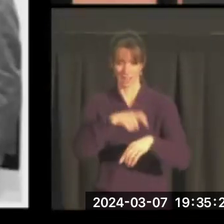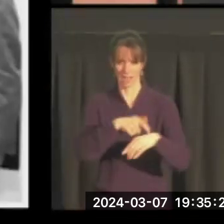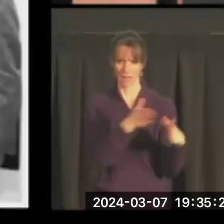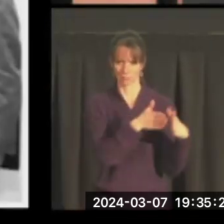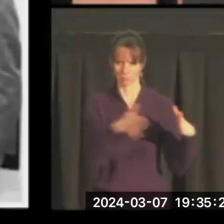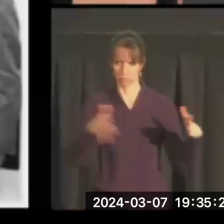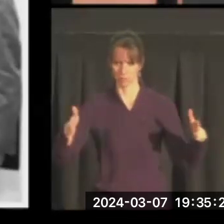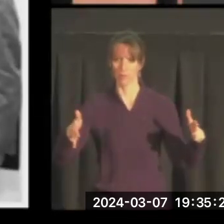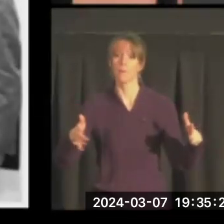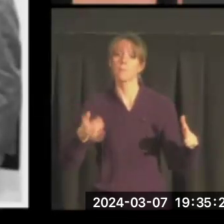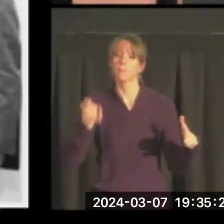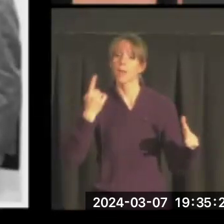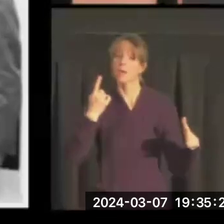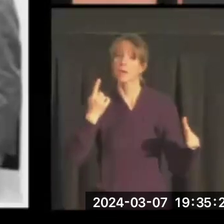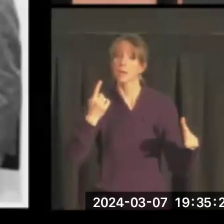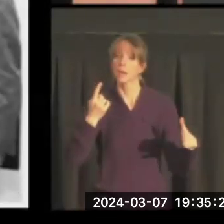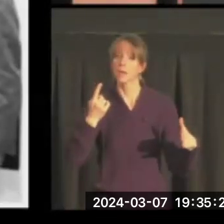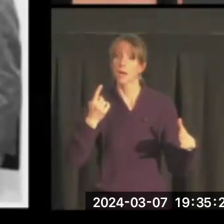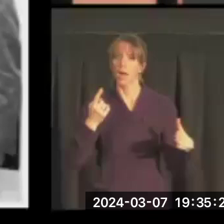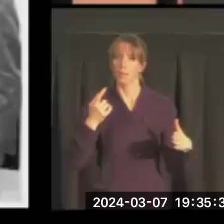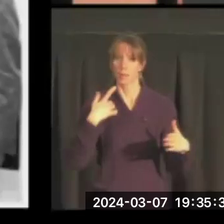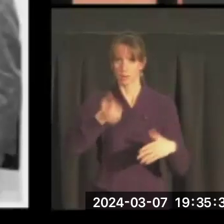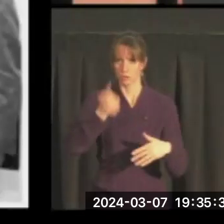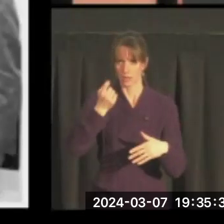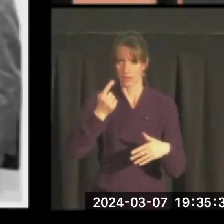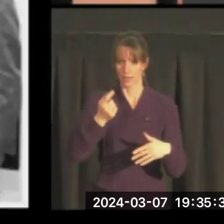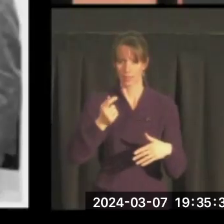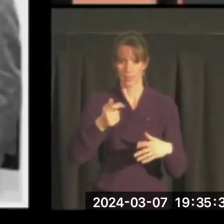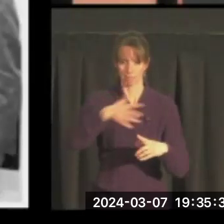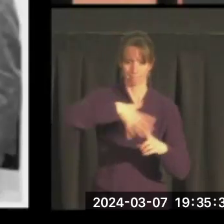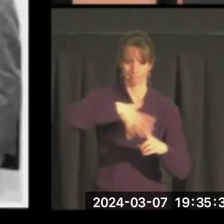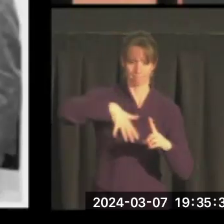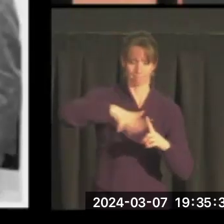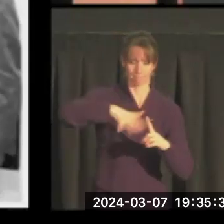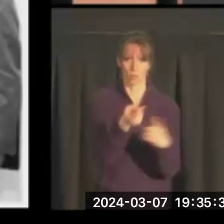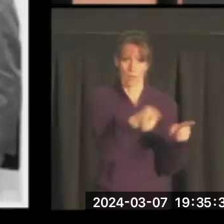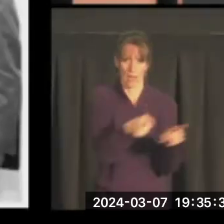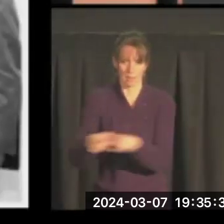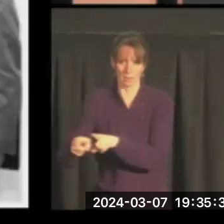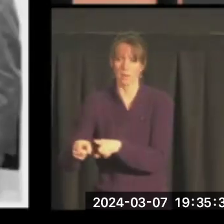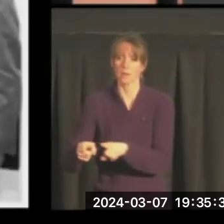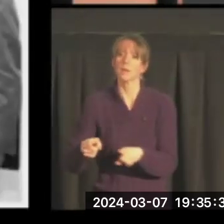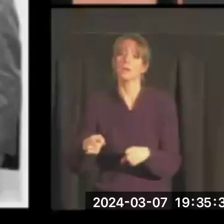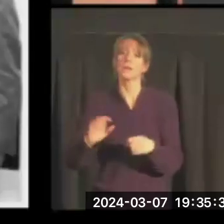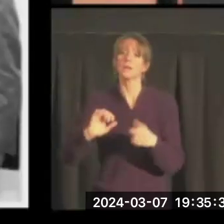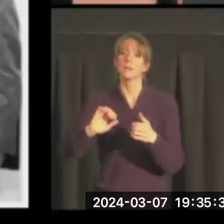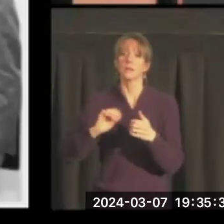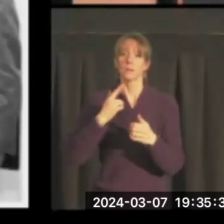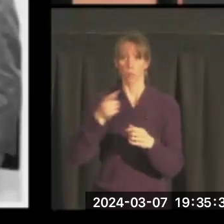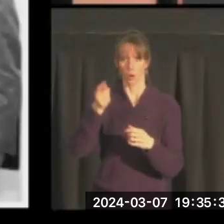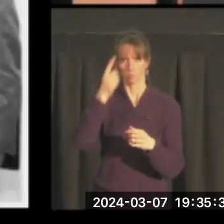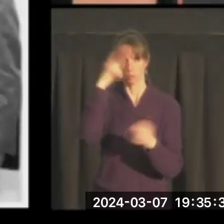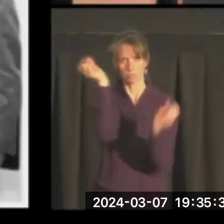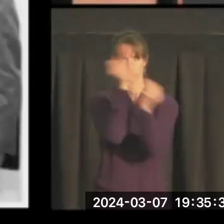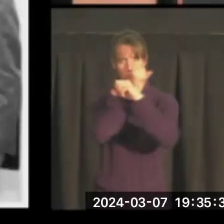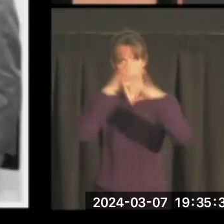this perspective of setting? It's easy to become, in my mind, it's easy to